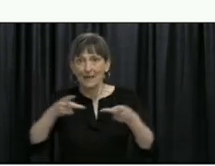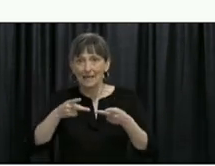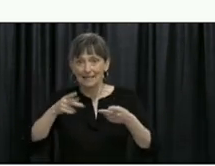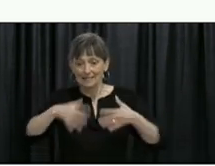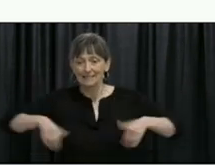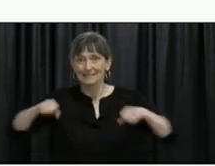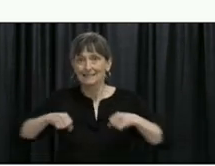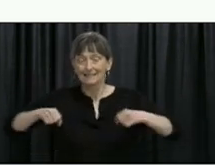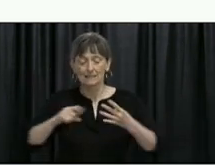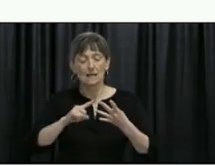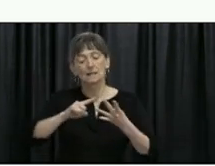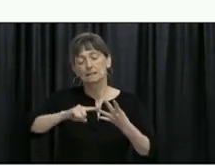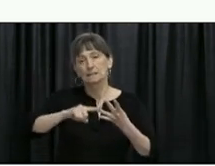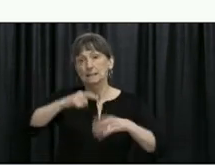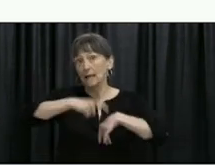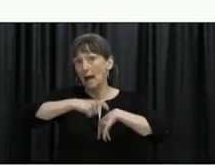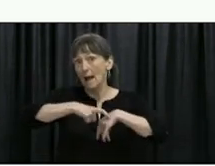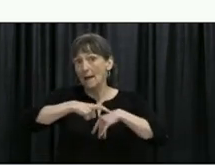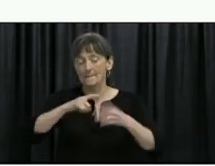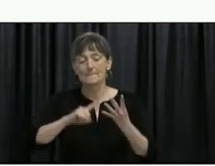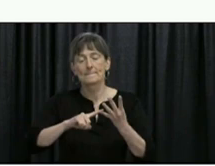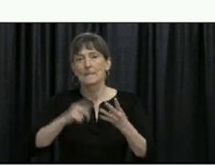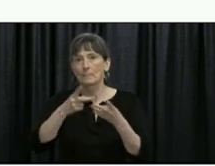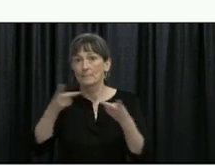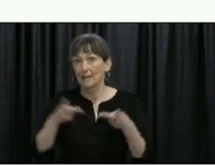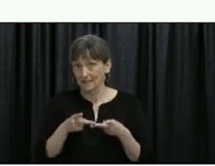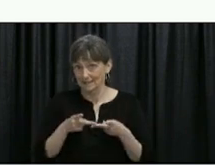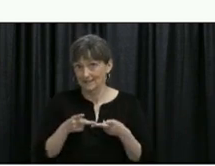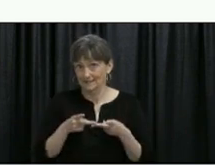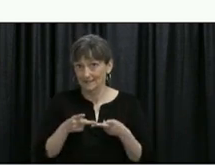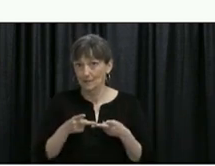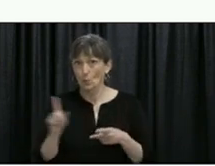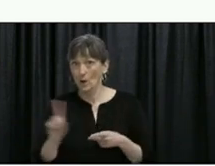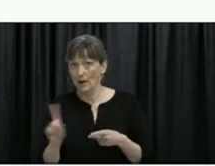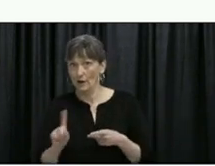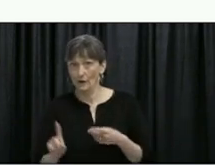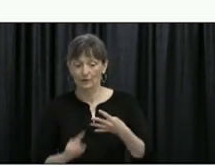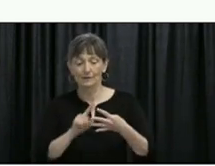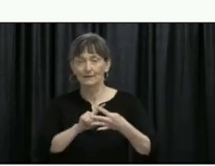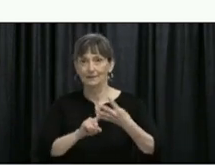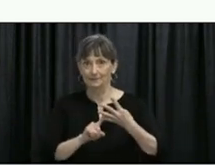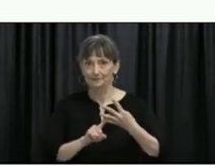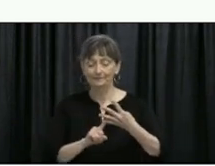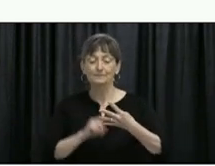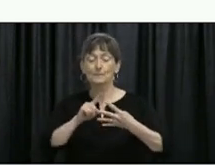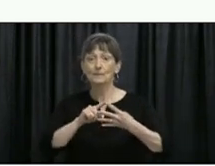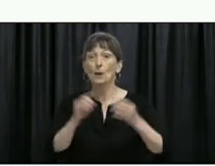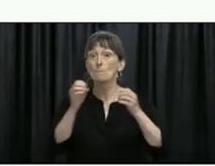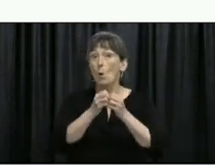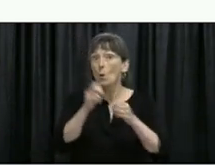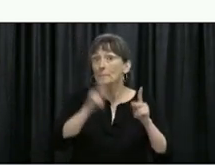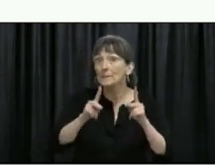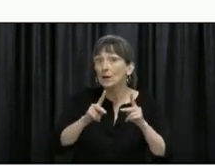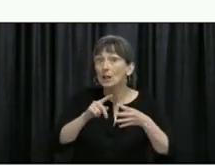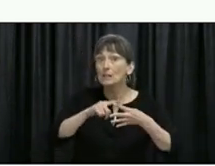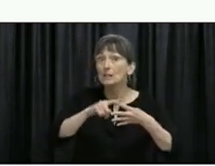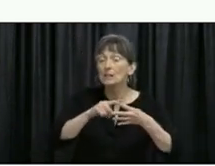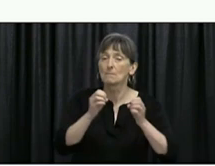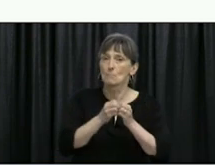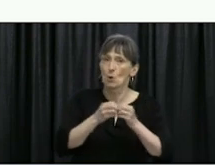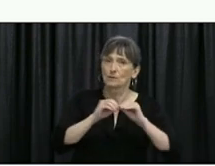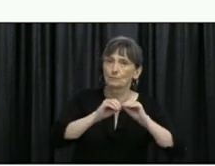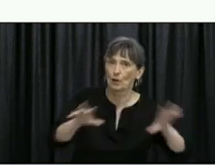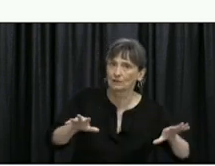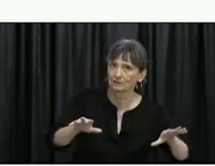know to try to reduce your risk as much as possible. So, the more people you interact with, the greater the risk of